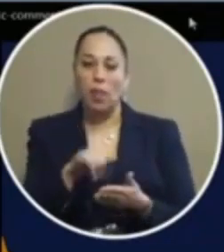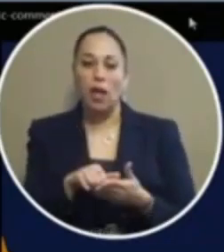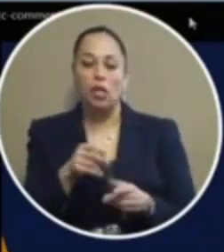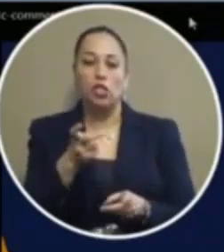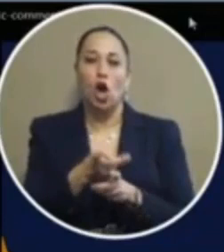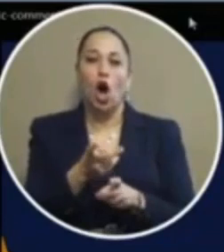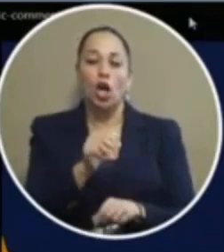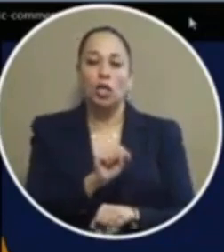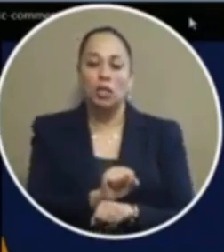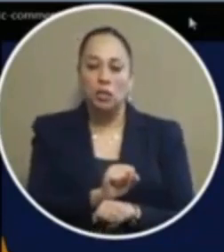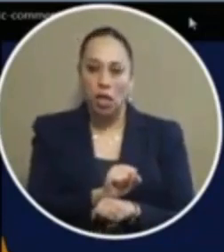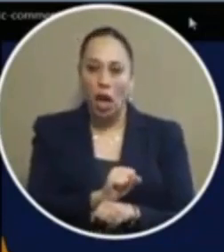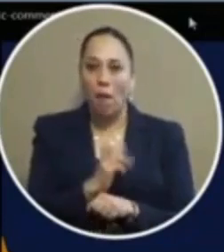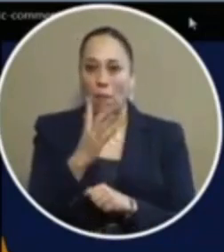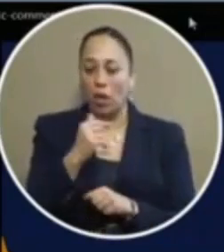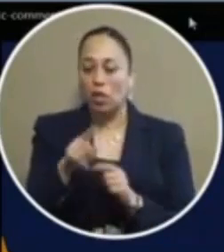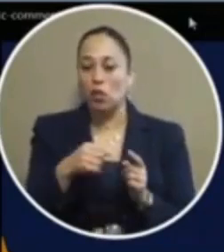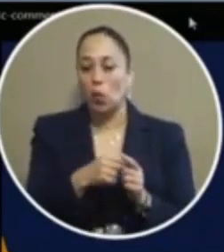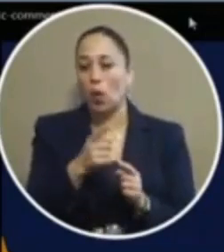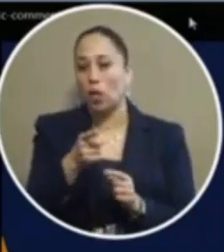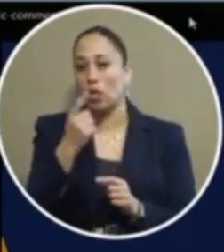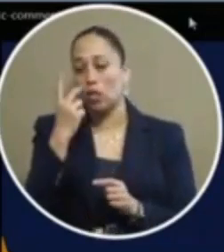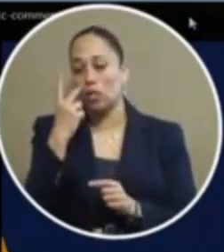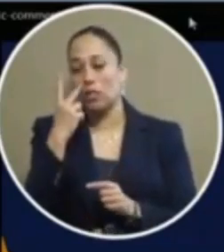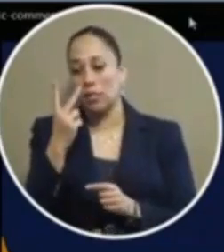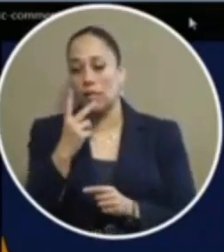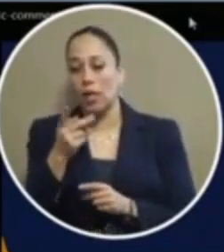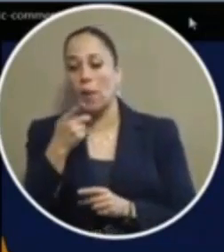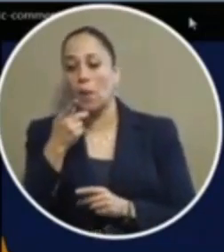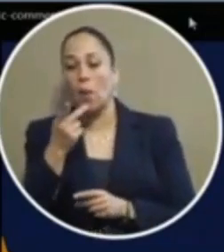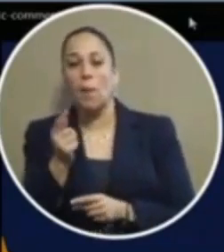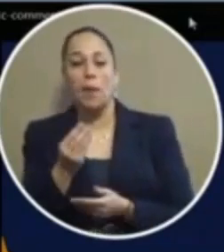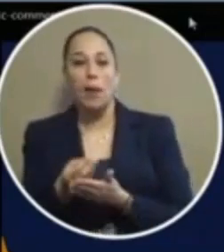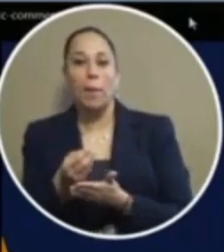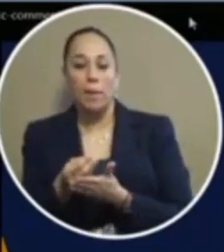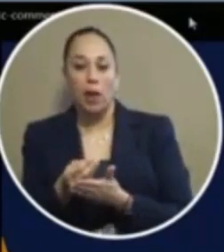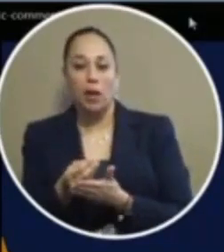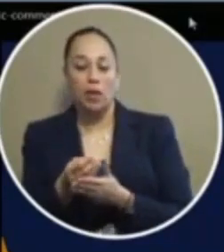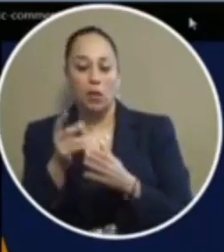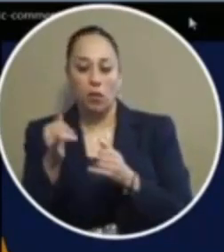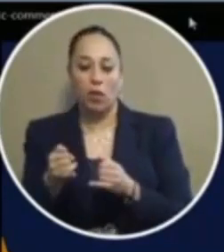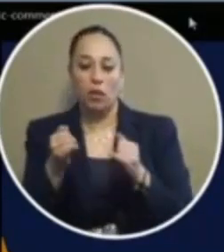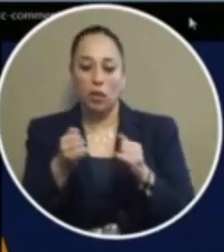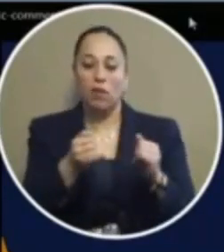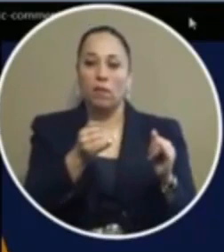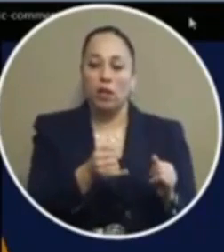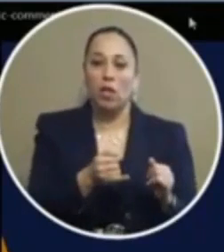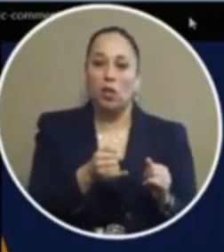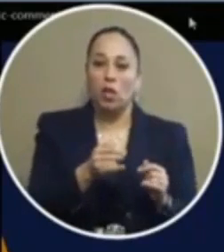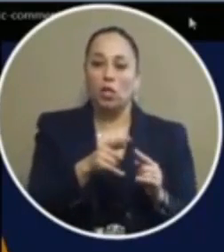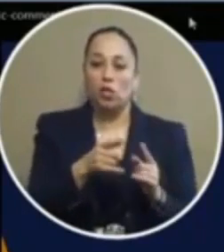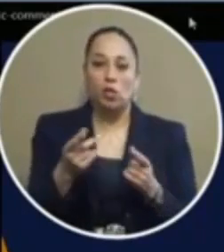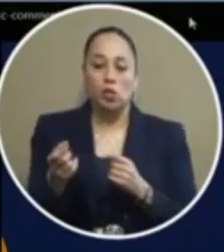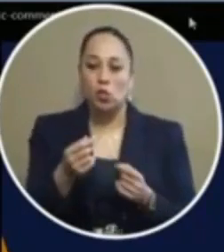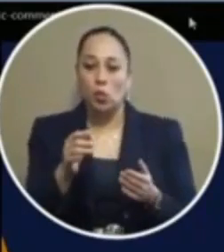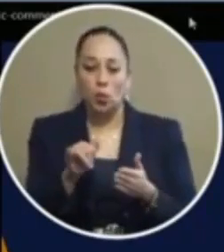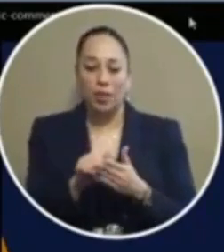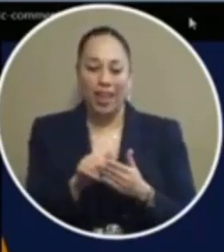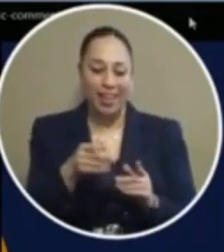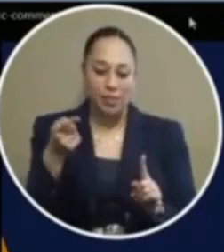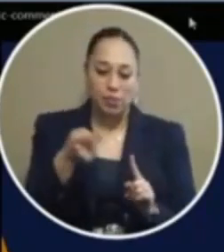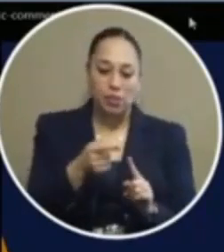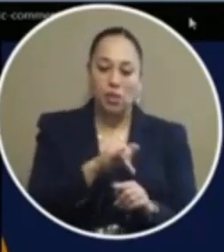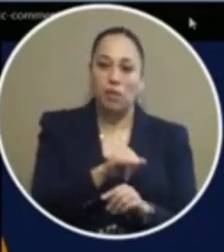job because when you see that it's public money that pays these types of individuals to do a certain job